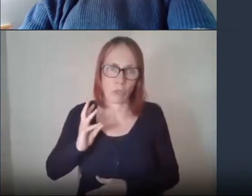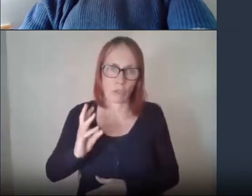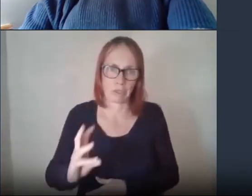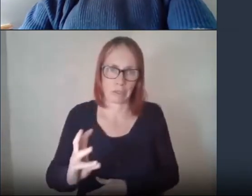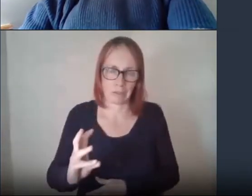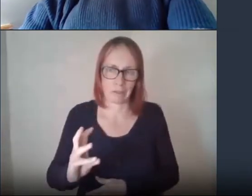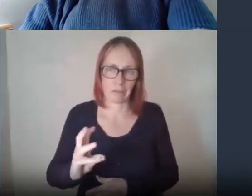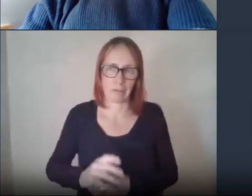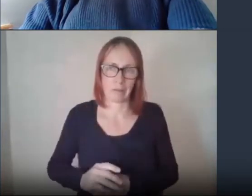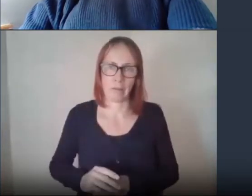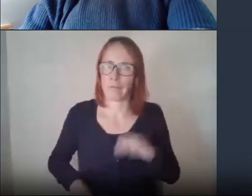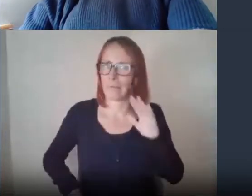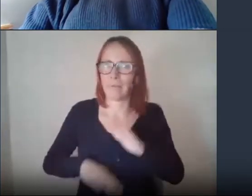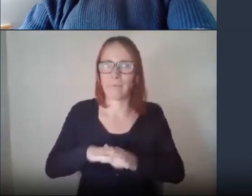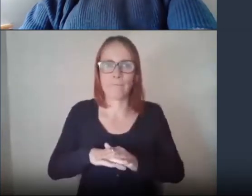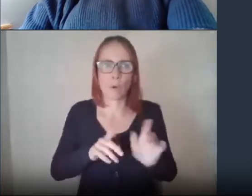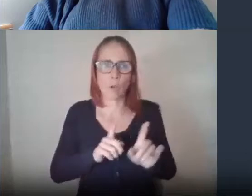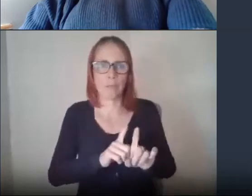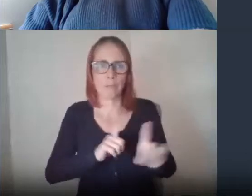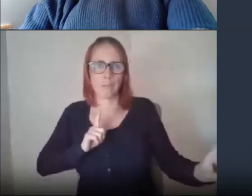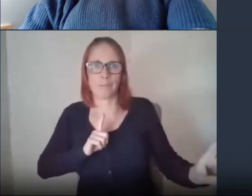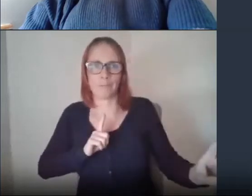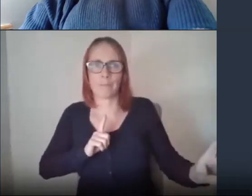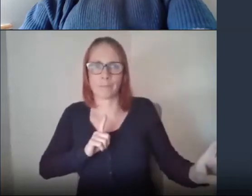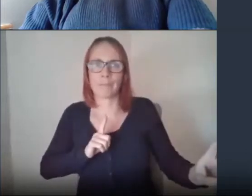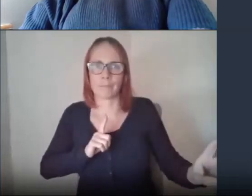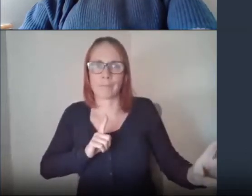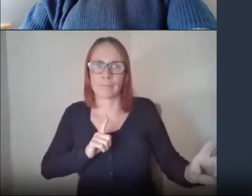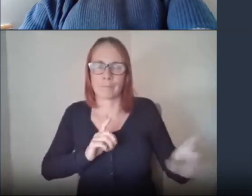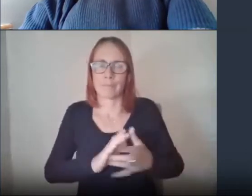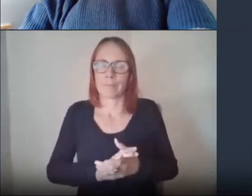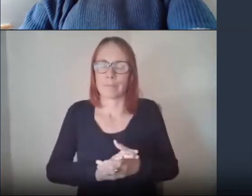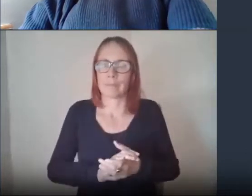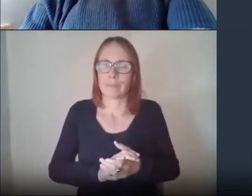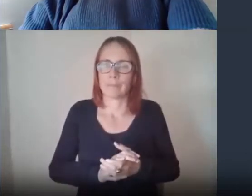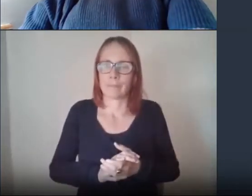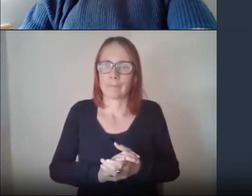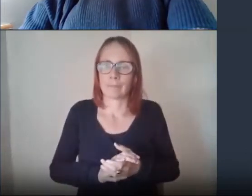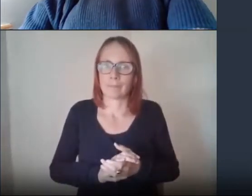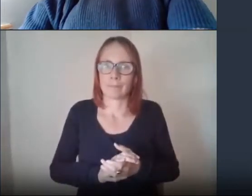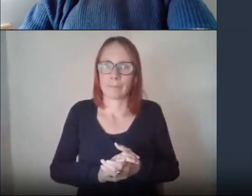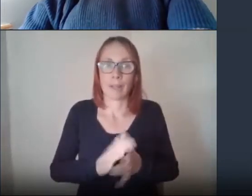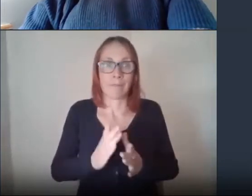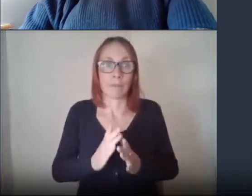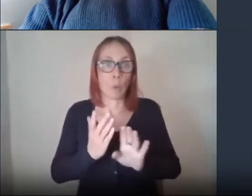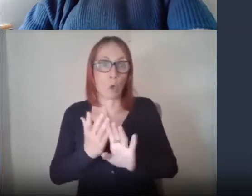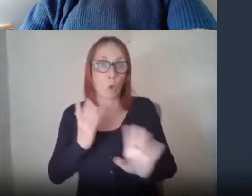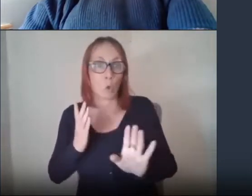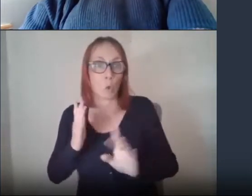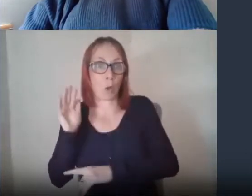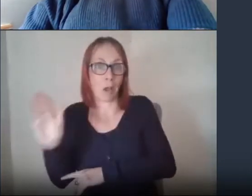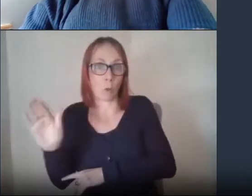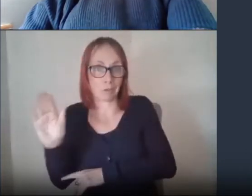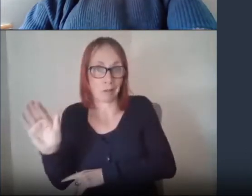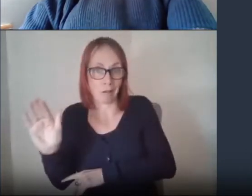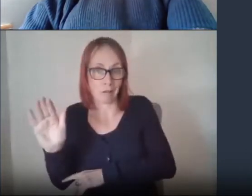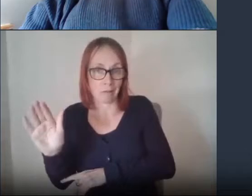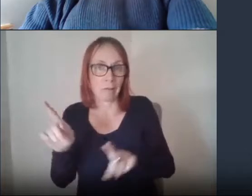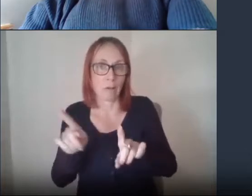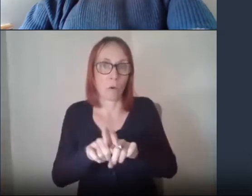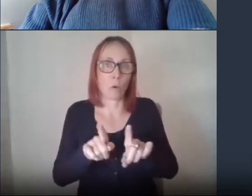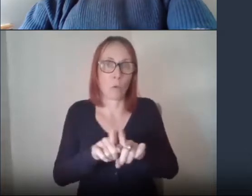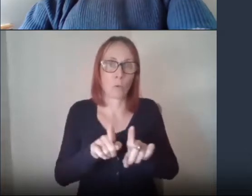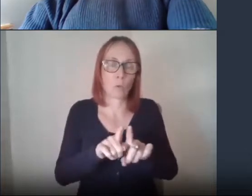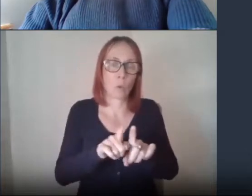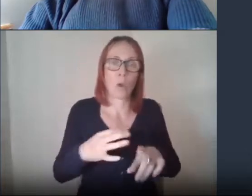all the social distancing measures in place that we set up both for the queue outside but also in relation to keeping the volunteers and the